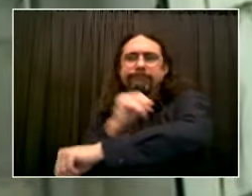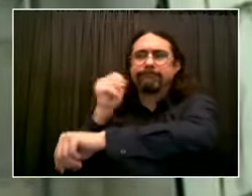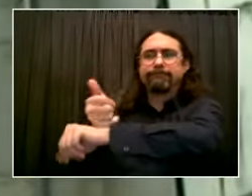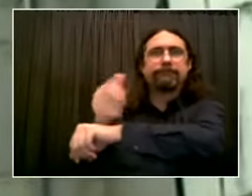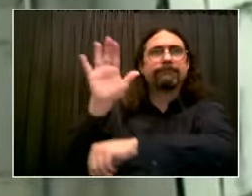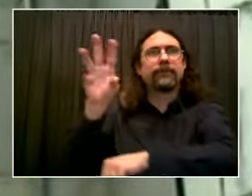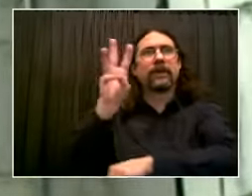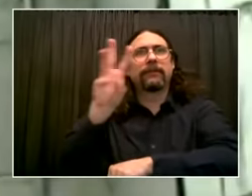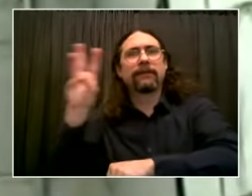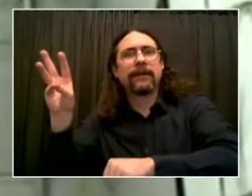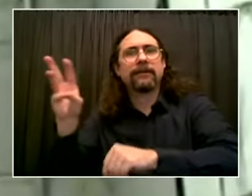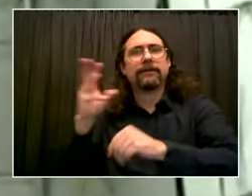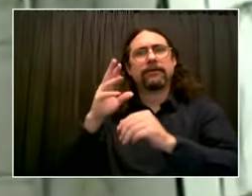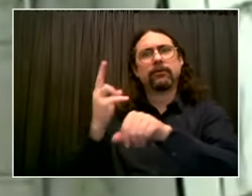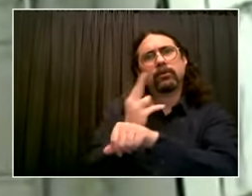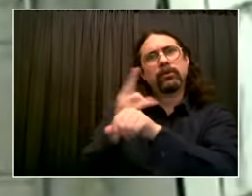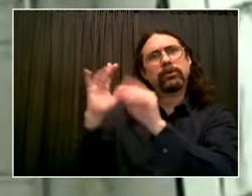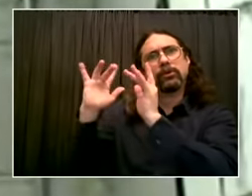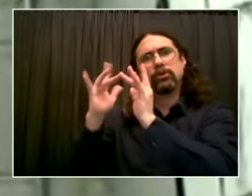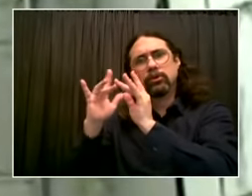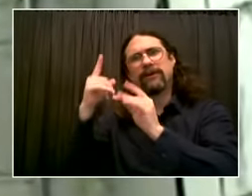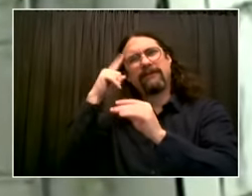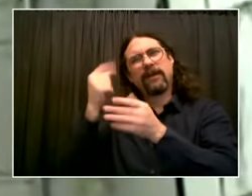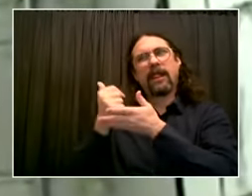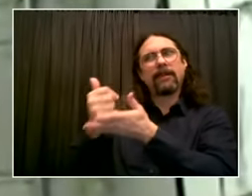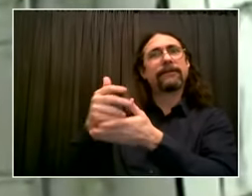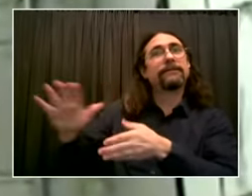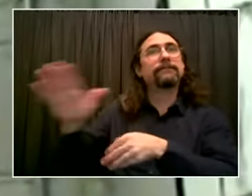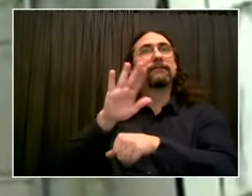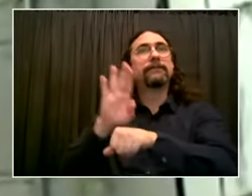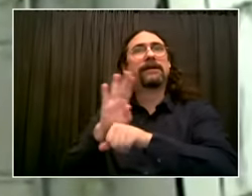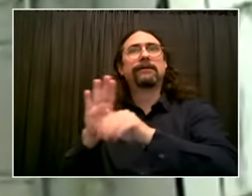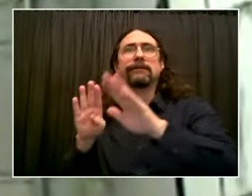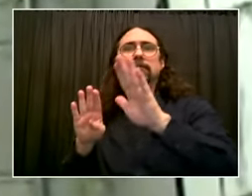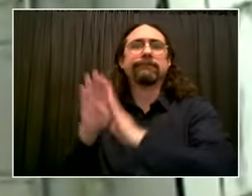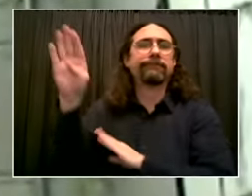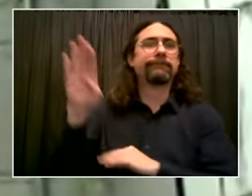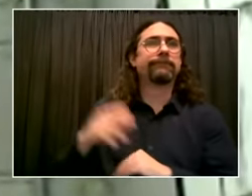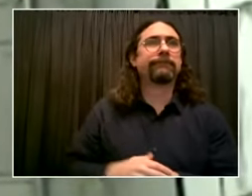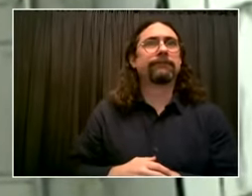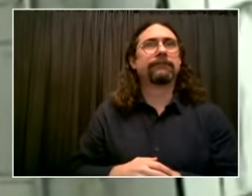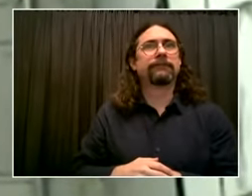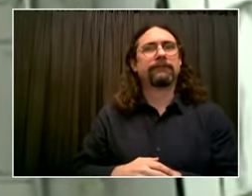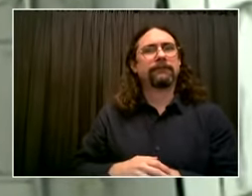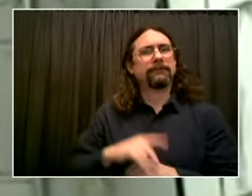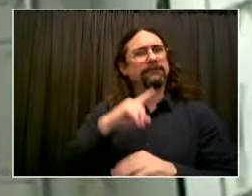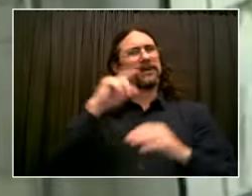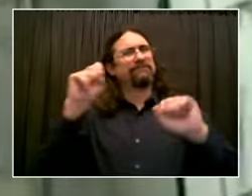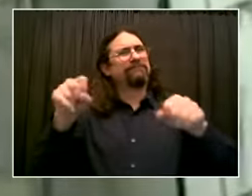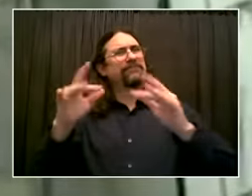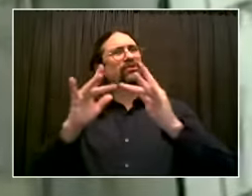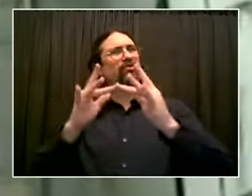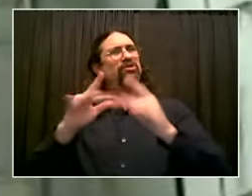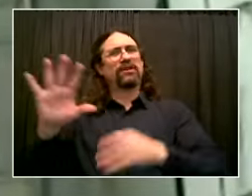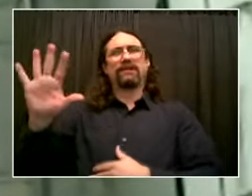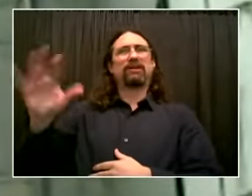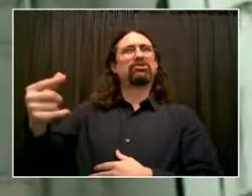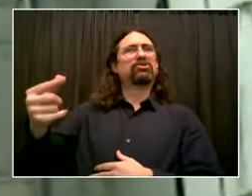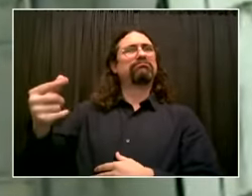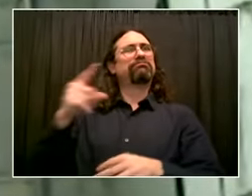5G internet also keeps our temperature monitoring systems operational and accurate.